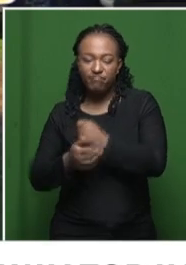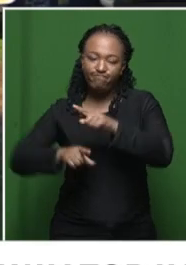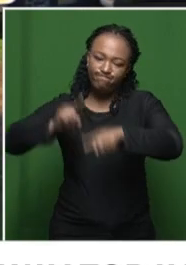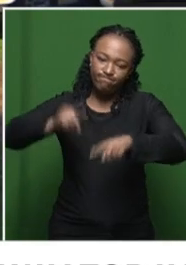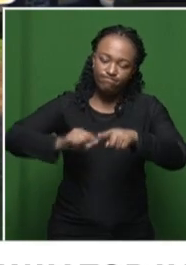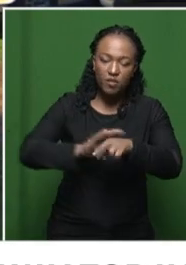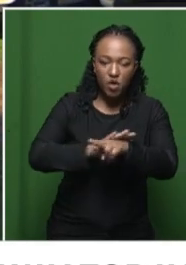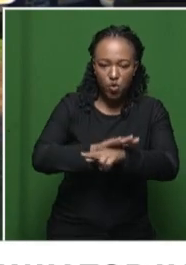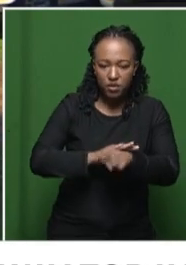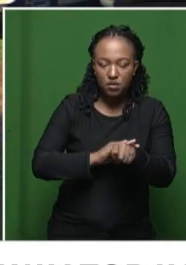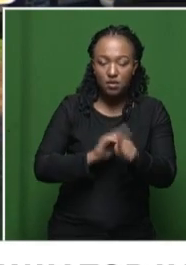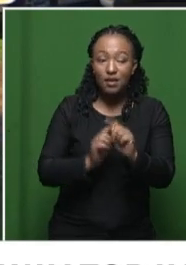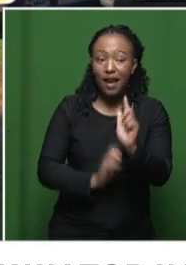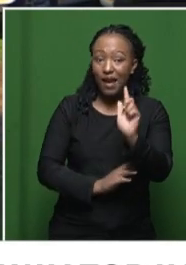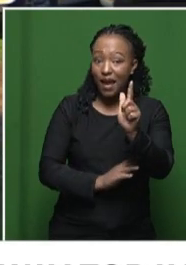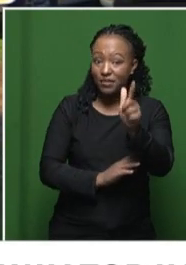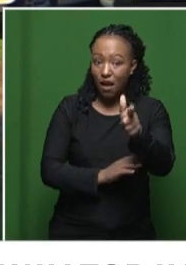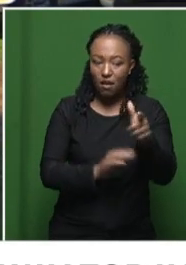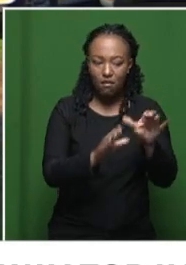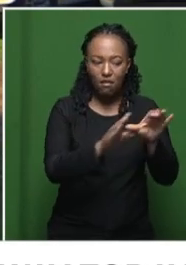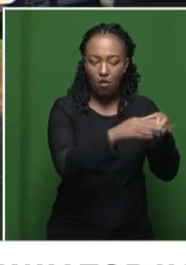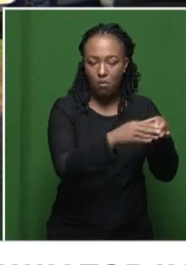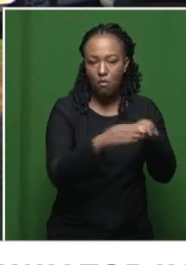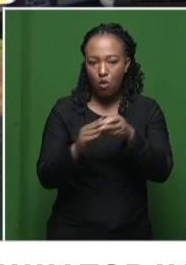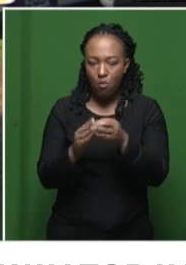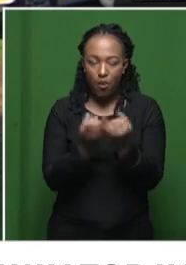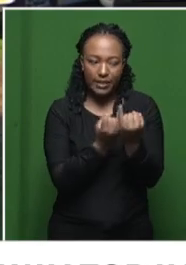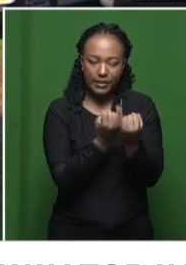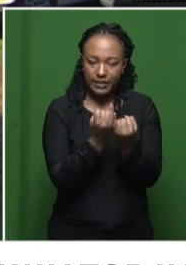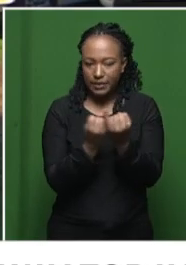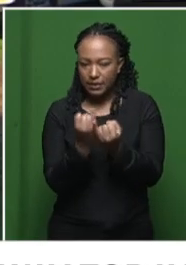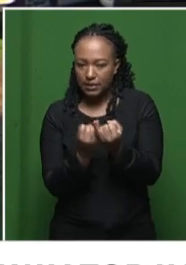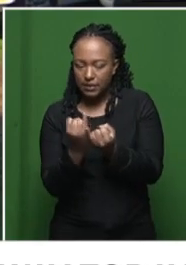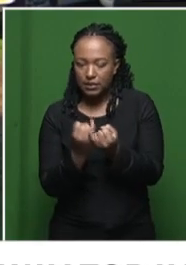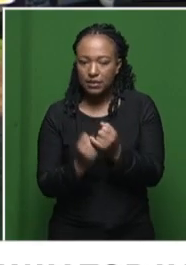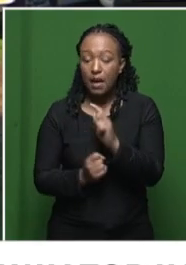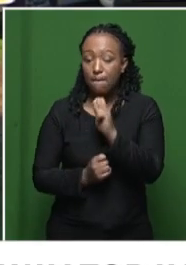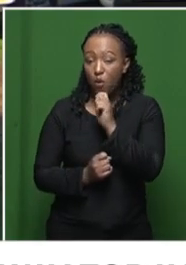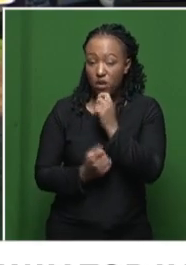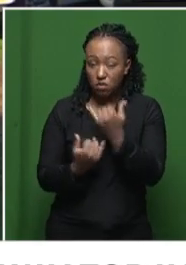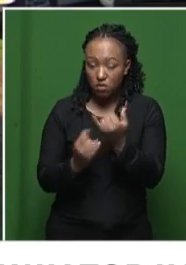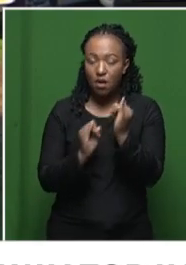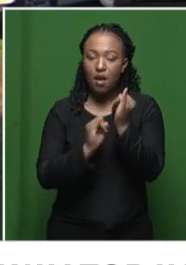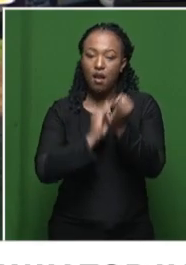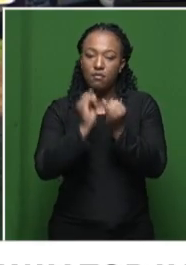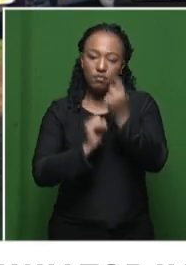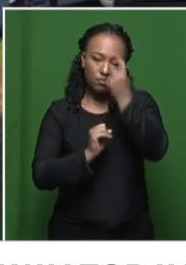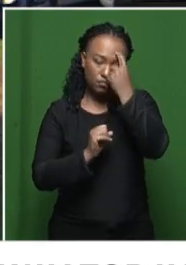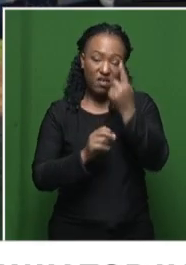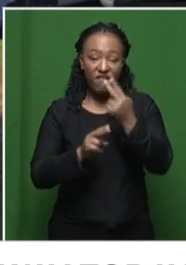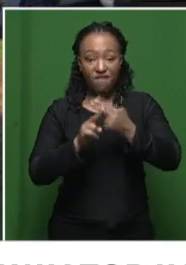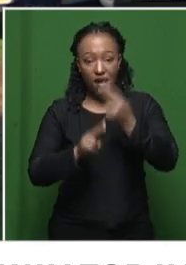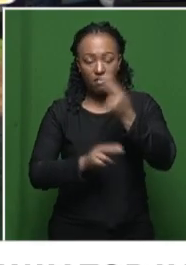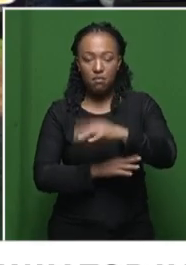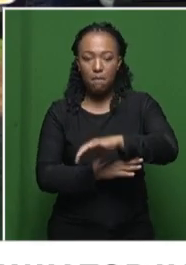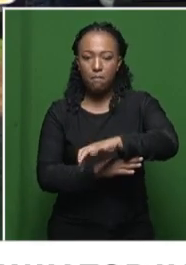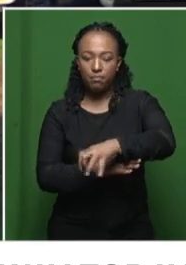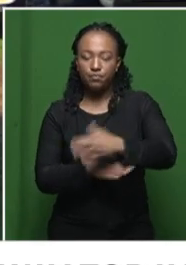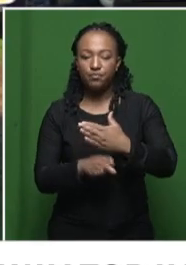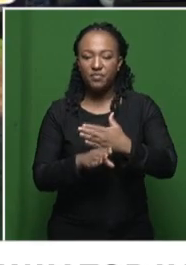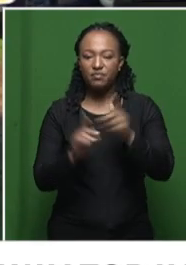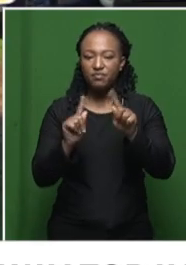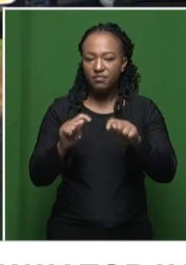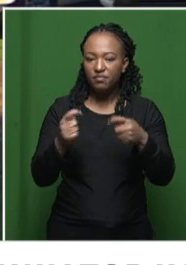regions. And later on, the two camps will have their headcounts. And later on this morning at 11 o'clock, there is a final provincial task team meeting